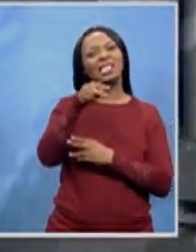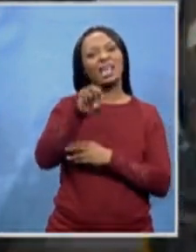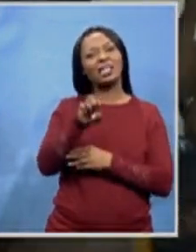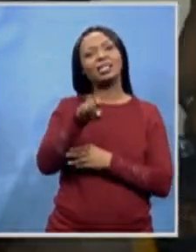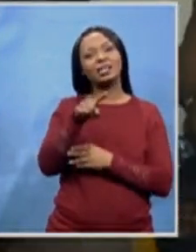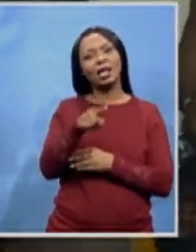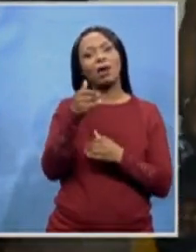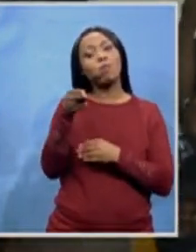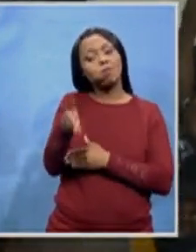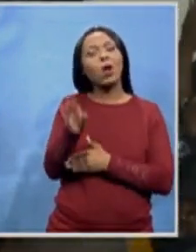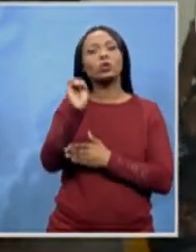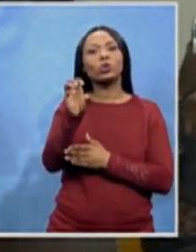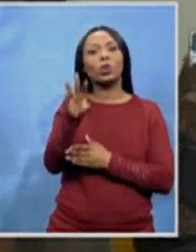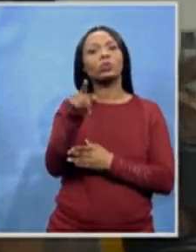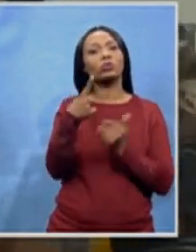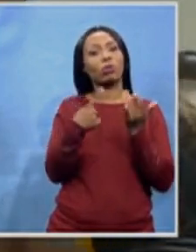Let's take you back there now live.